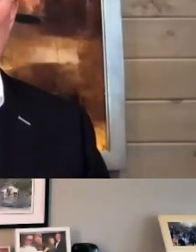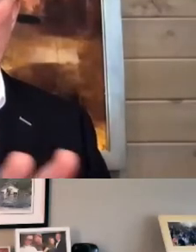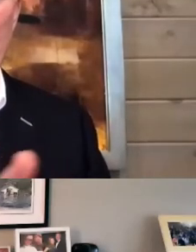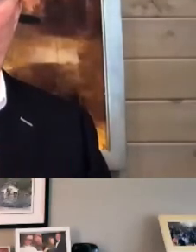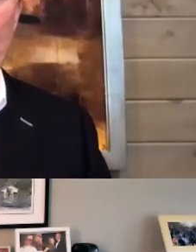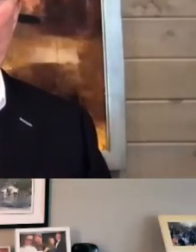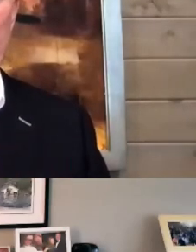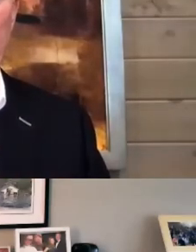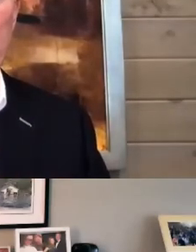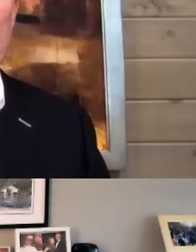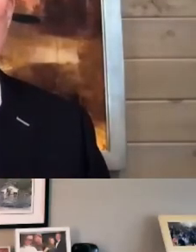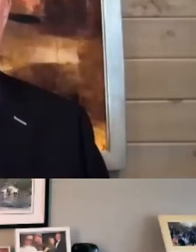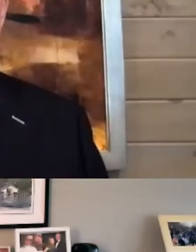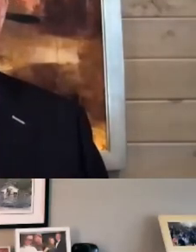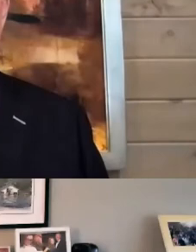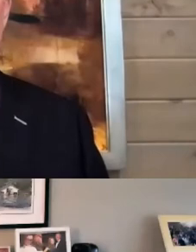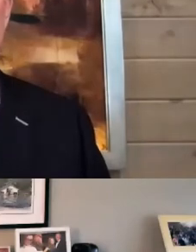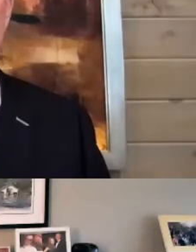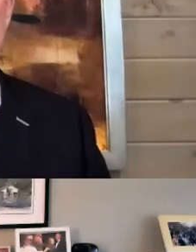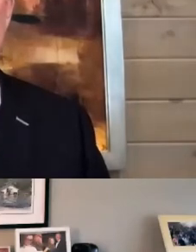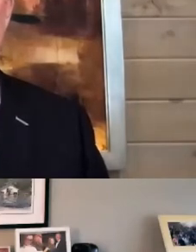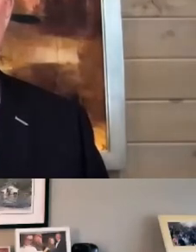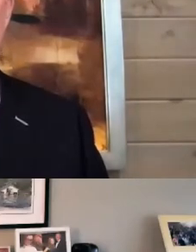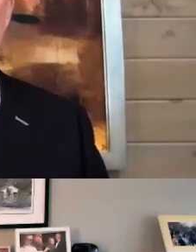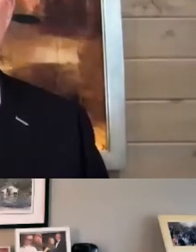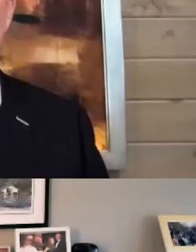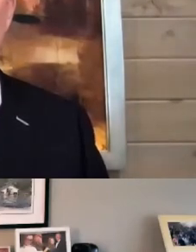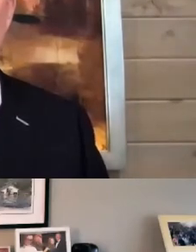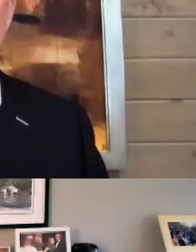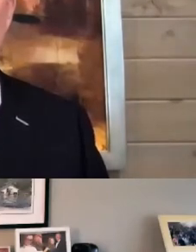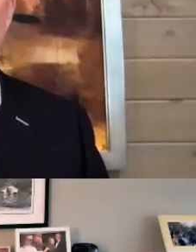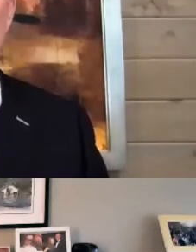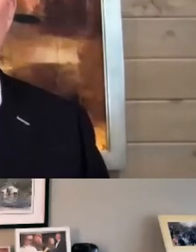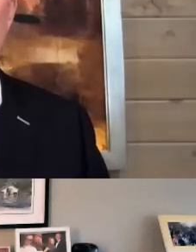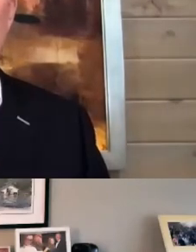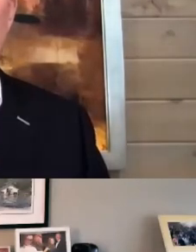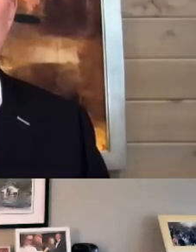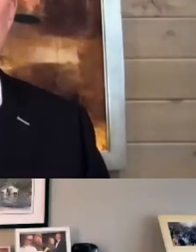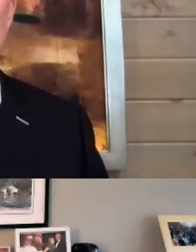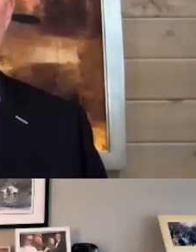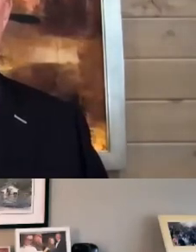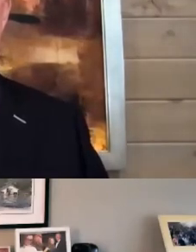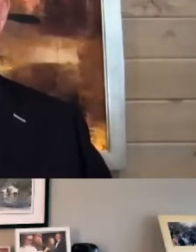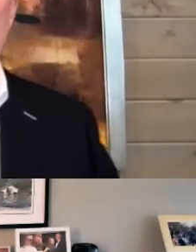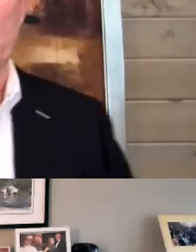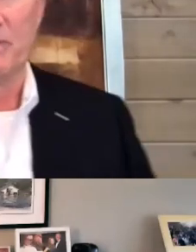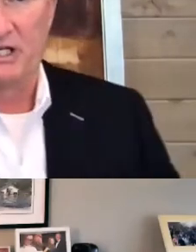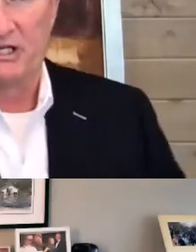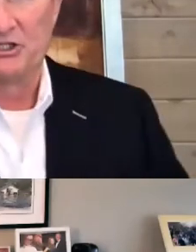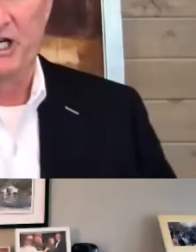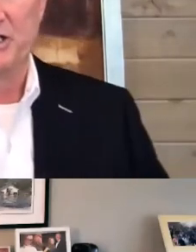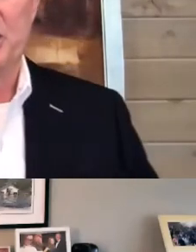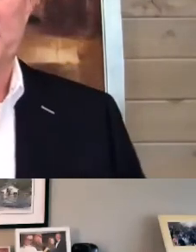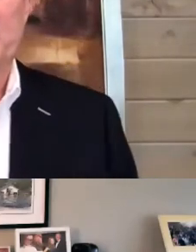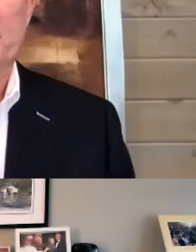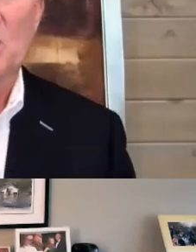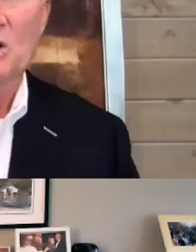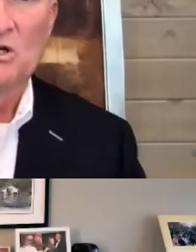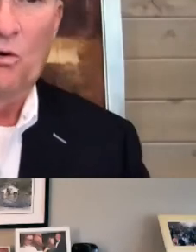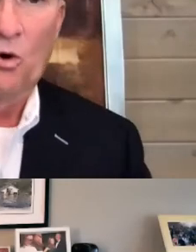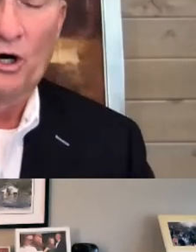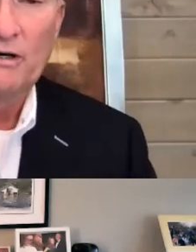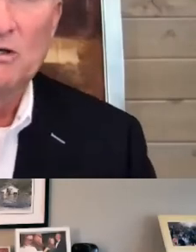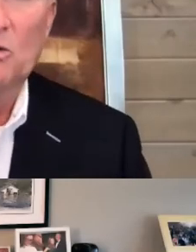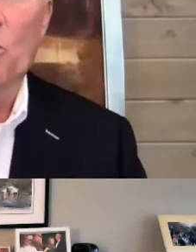community where they're at. But I think, you know, volunteers can play a very important role sharing their skills with a particular change initiative